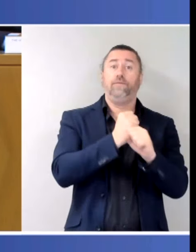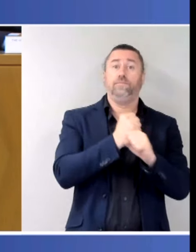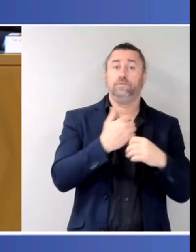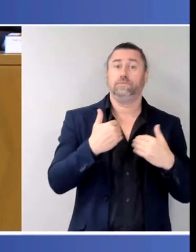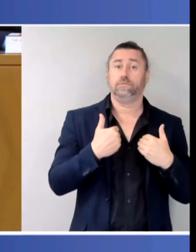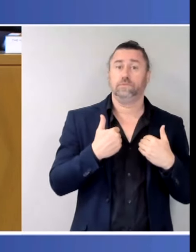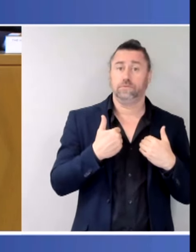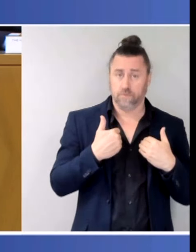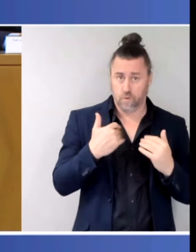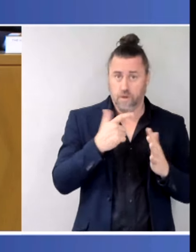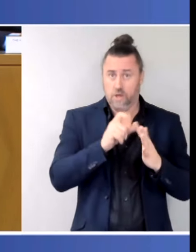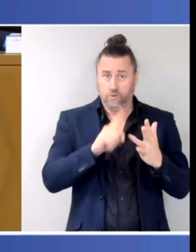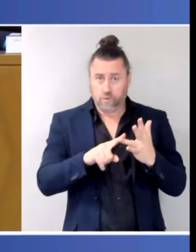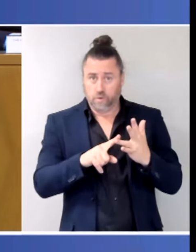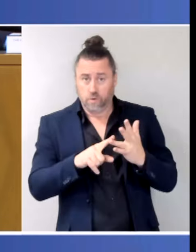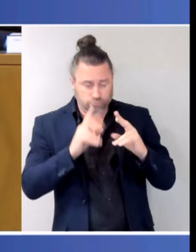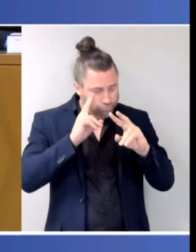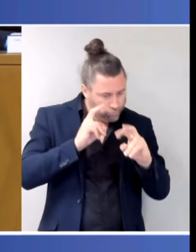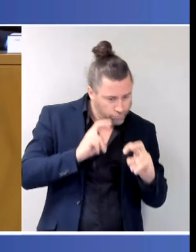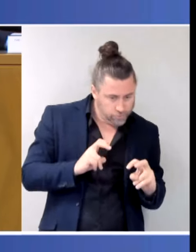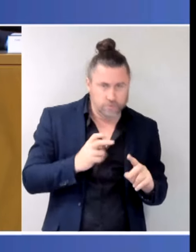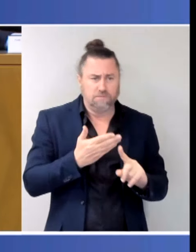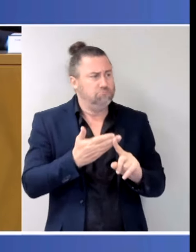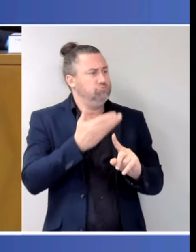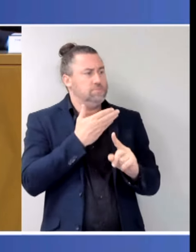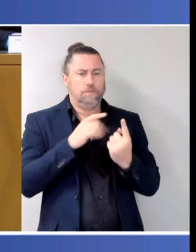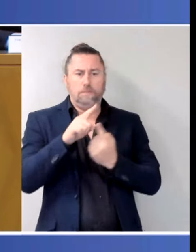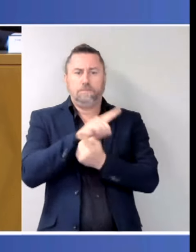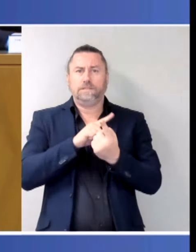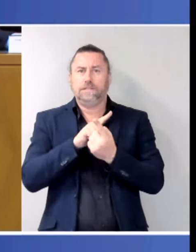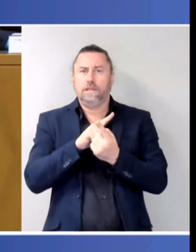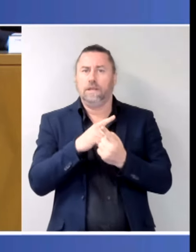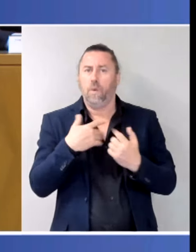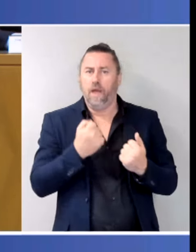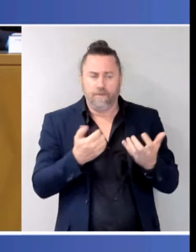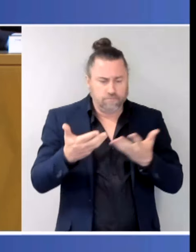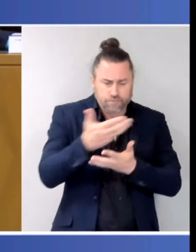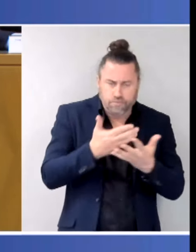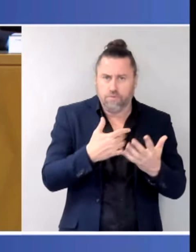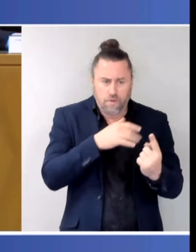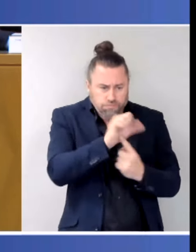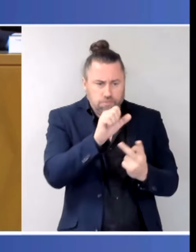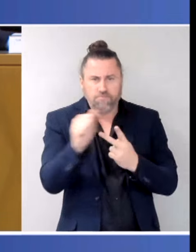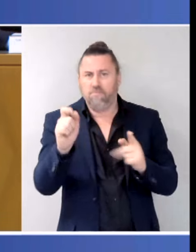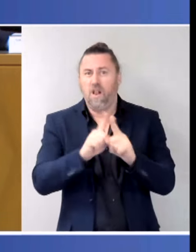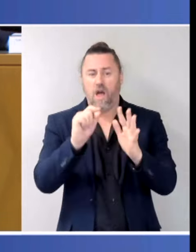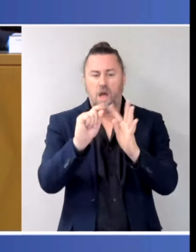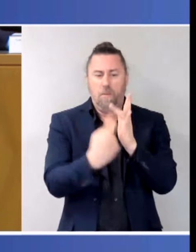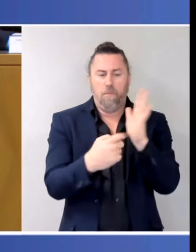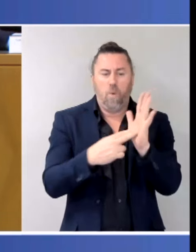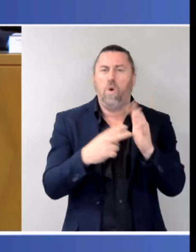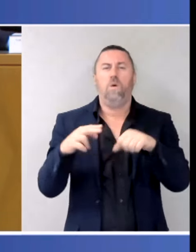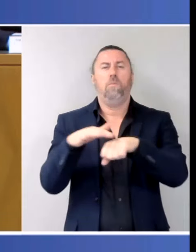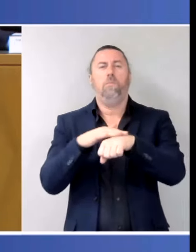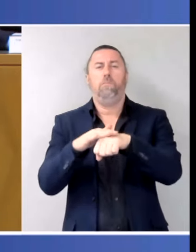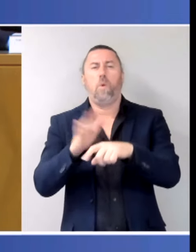meeting, for example, we identified pornography and violent videos and the